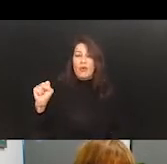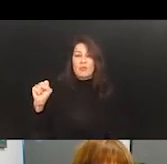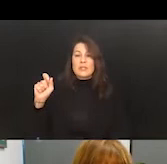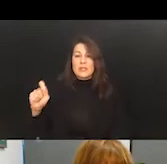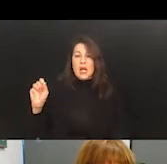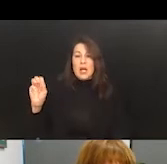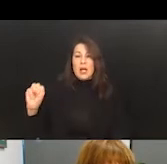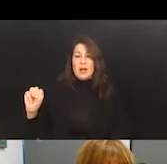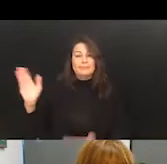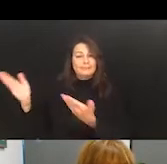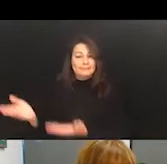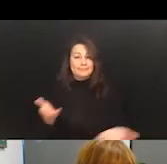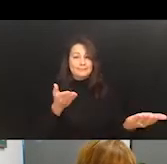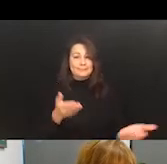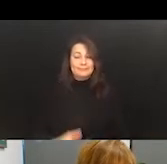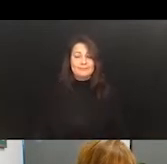Jonathan, take it away.